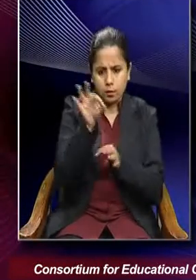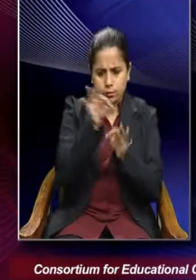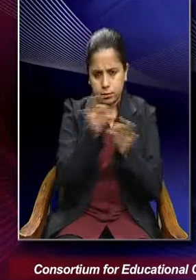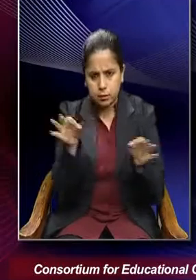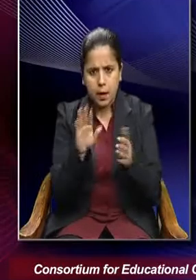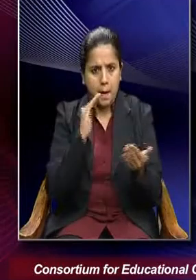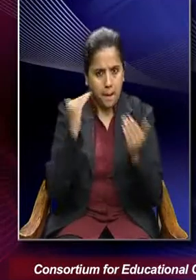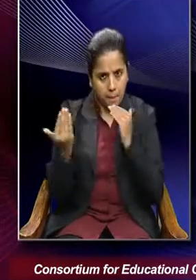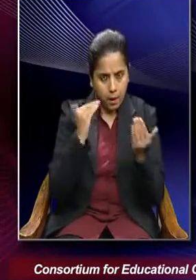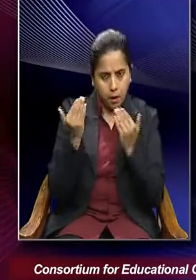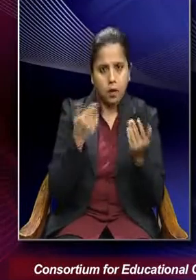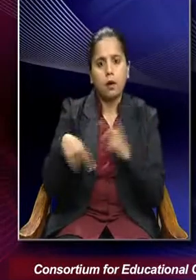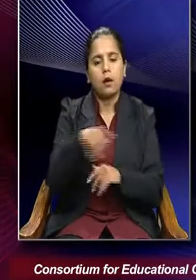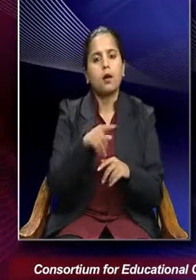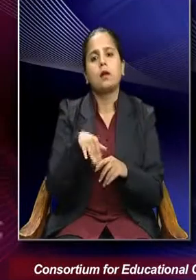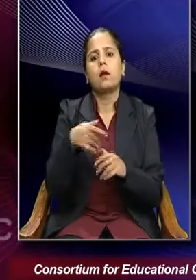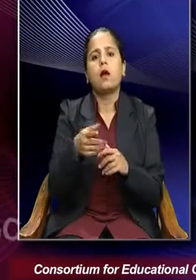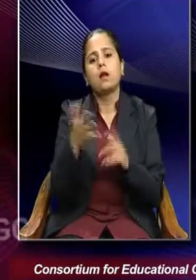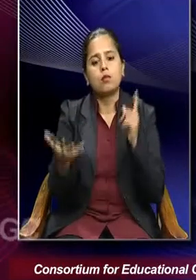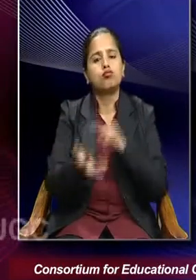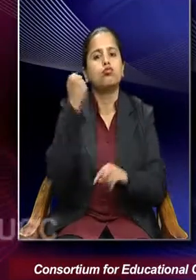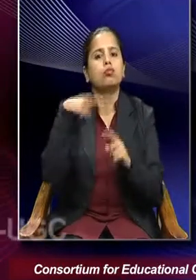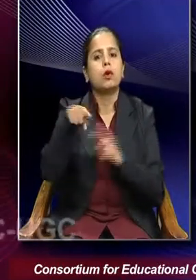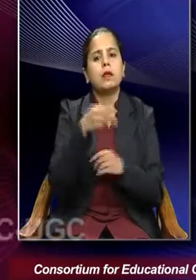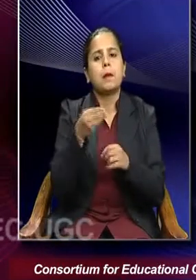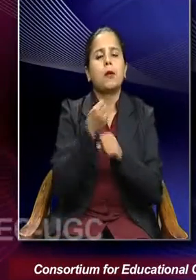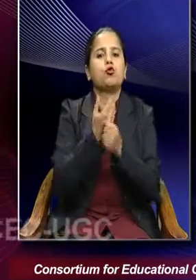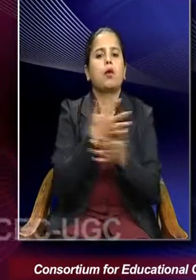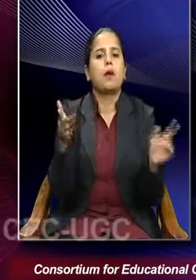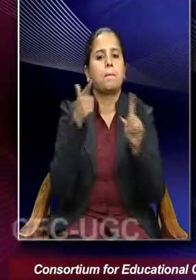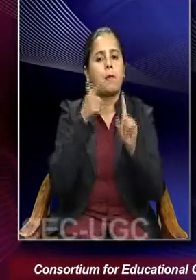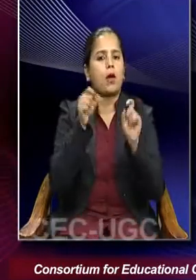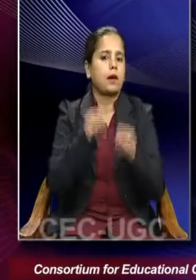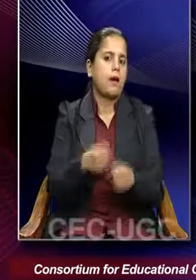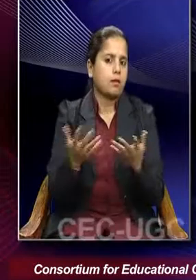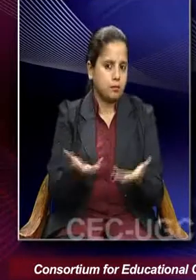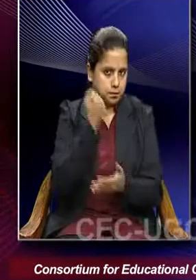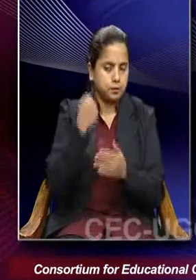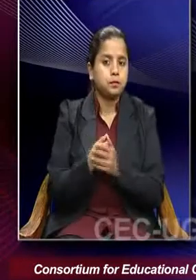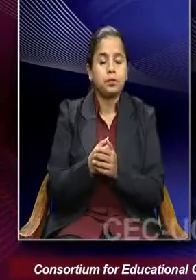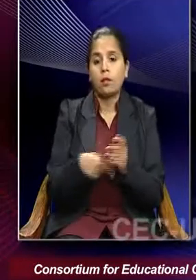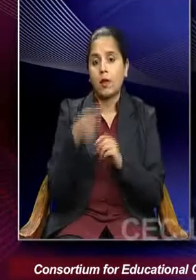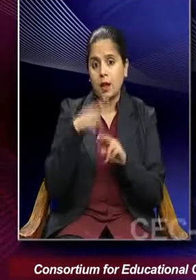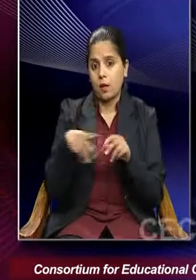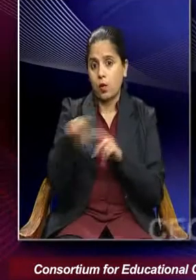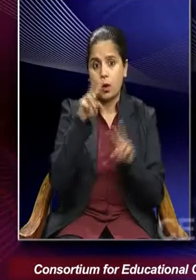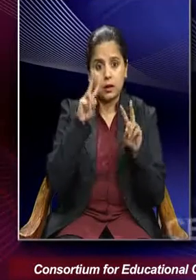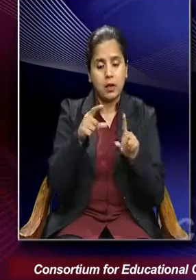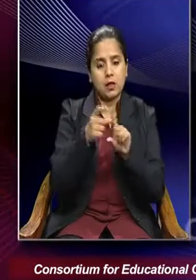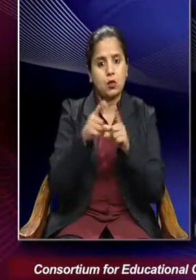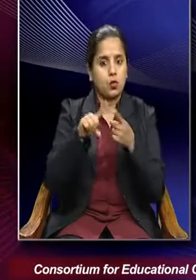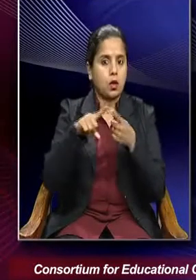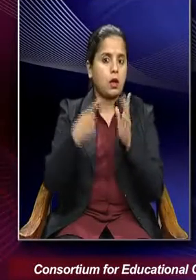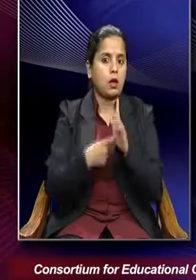compare it and arrive at a certain generalization. If you look into Durkheim's